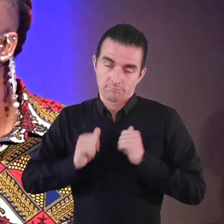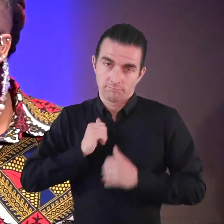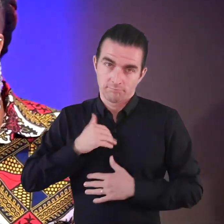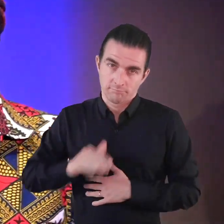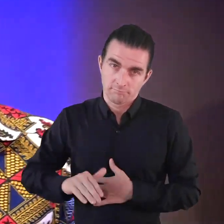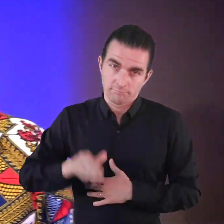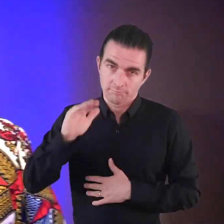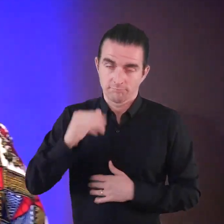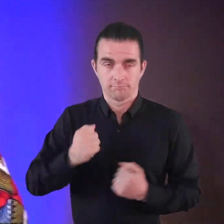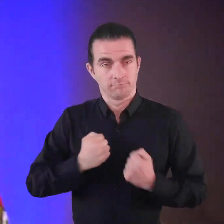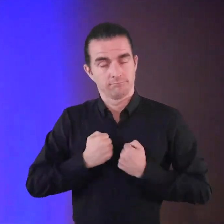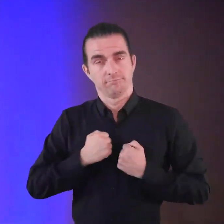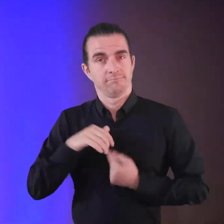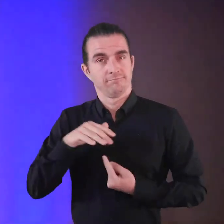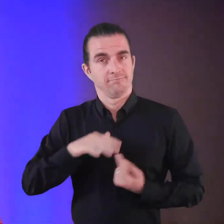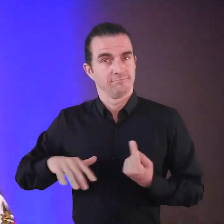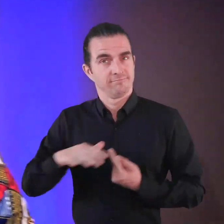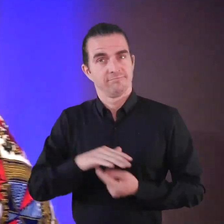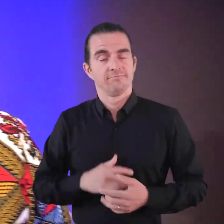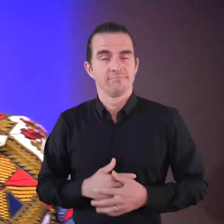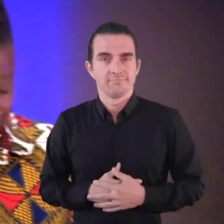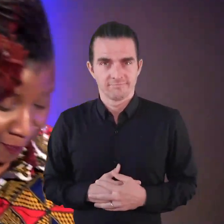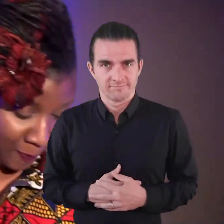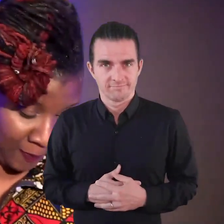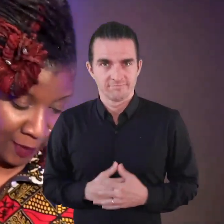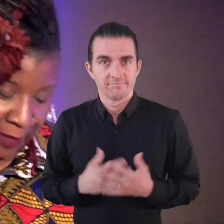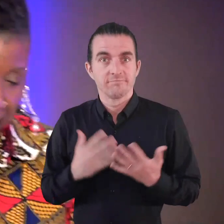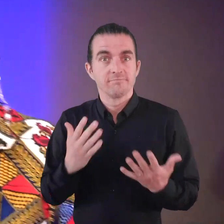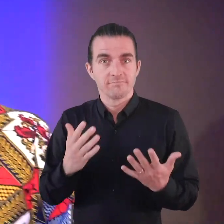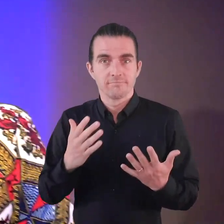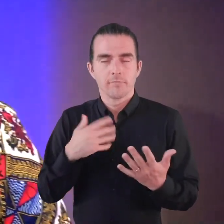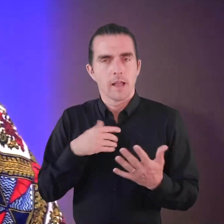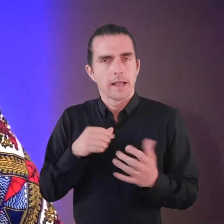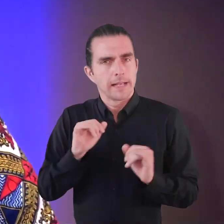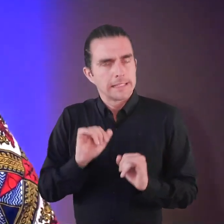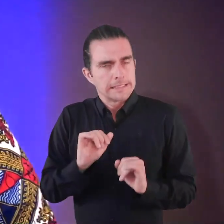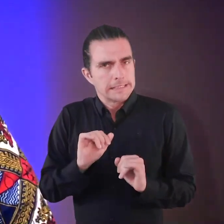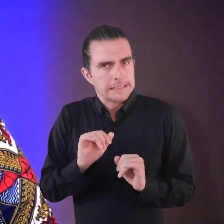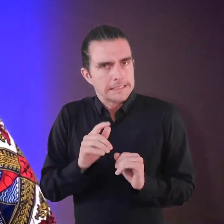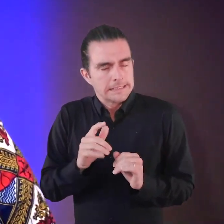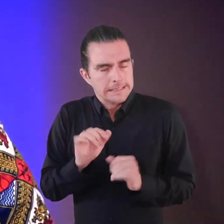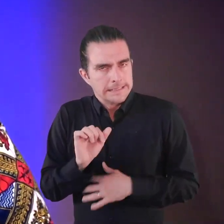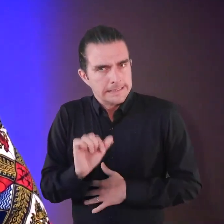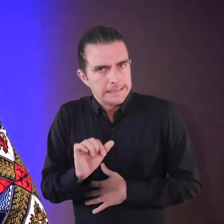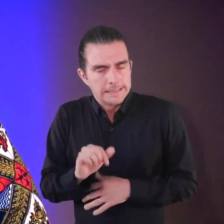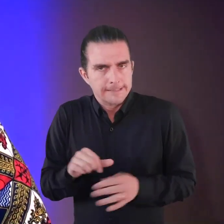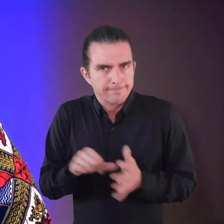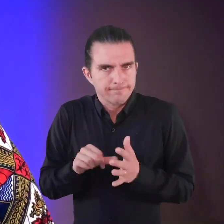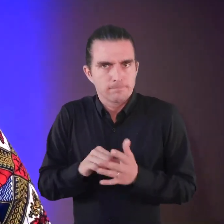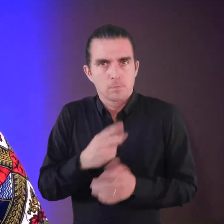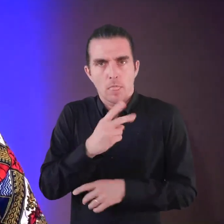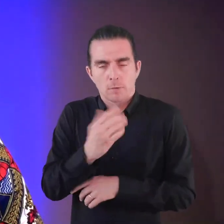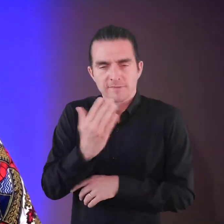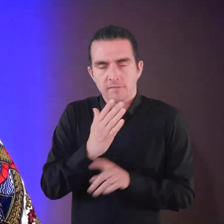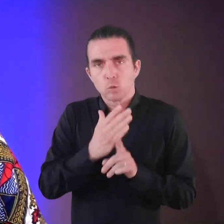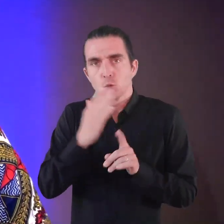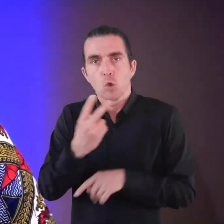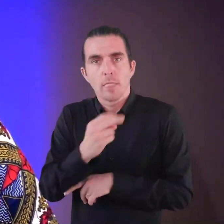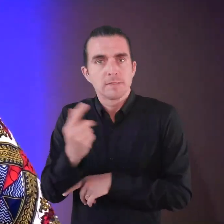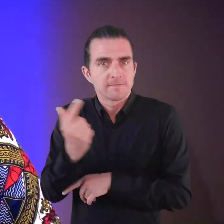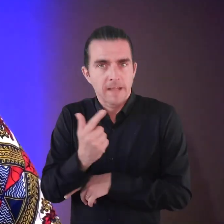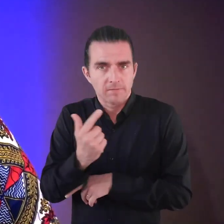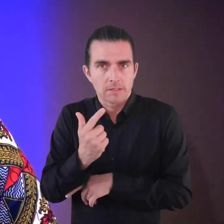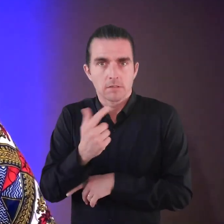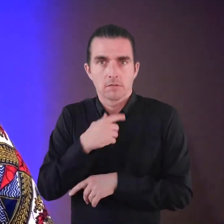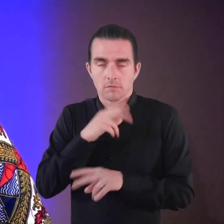I'm very proud of where I come from, my ends. And yet we have had our challenges. Between 2015